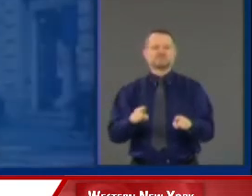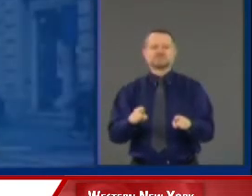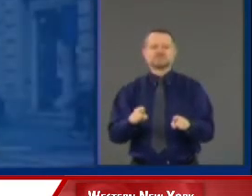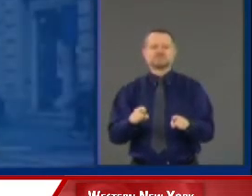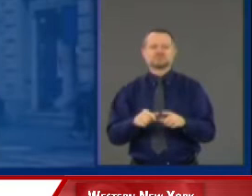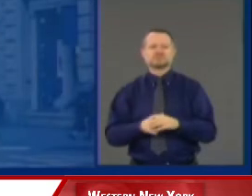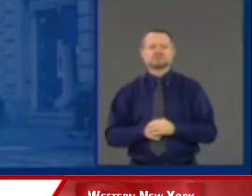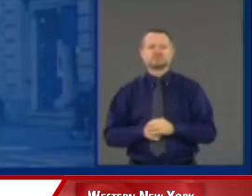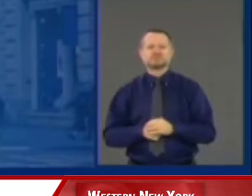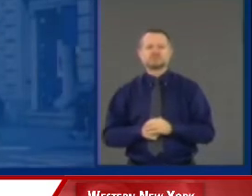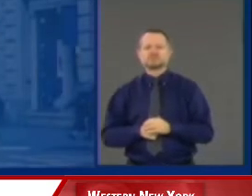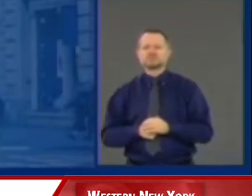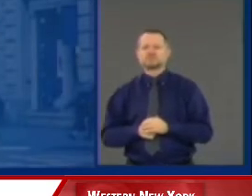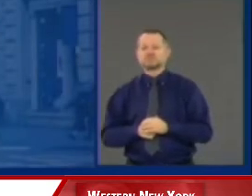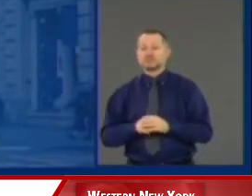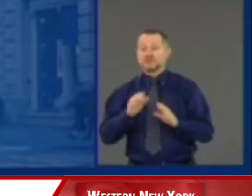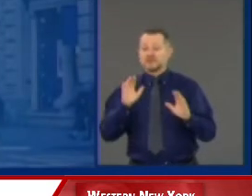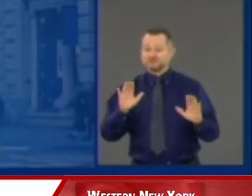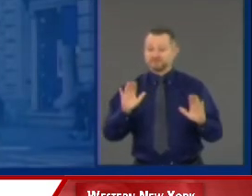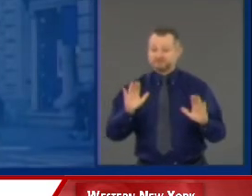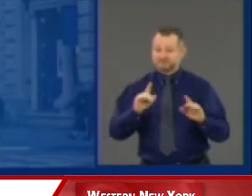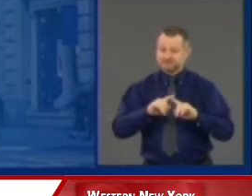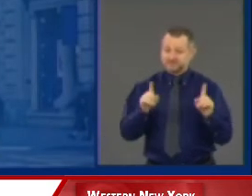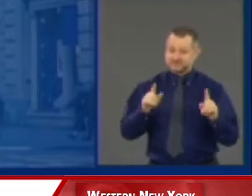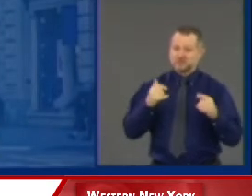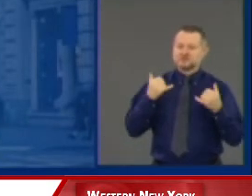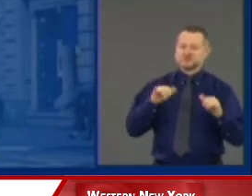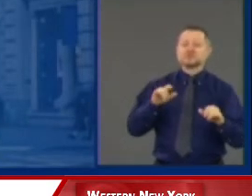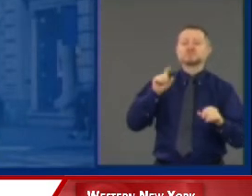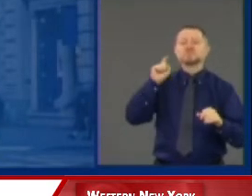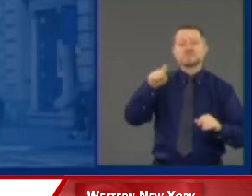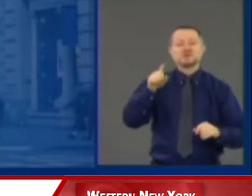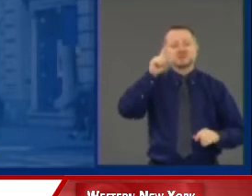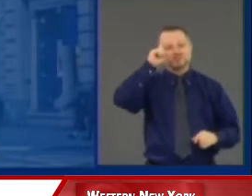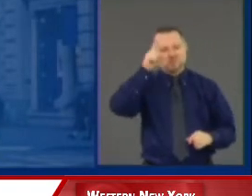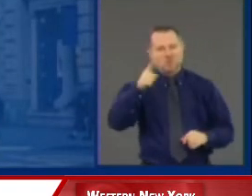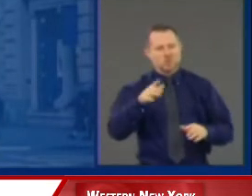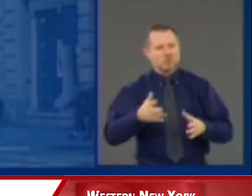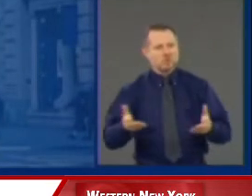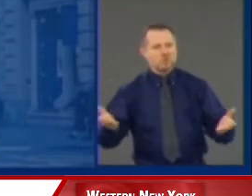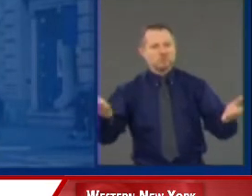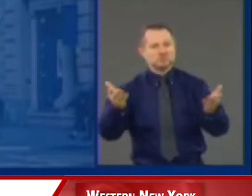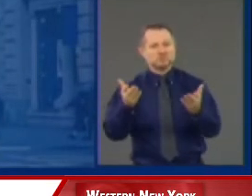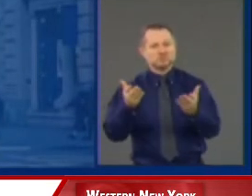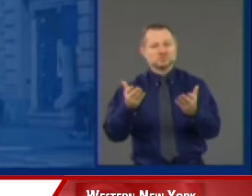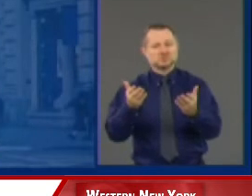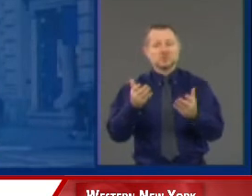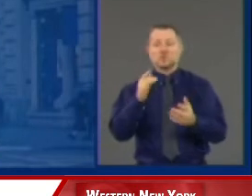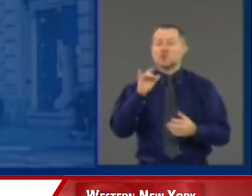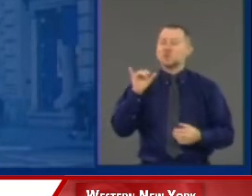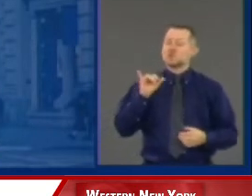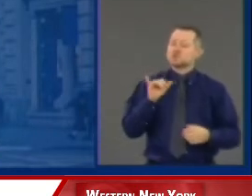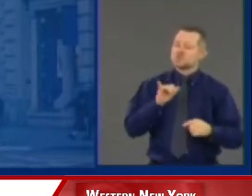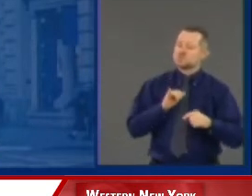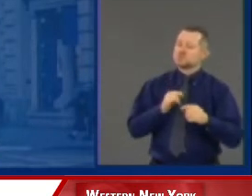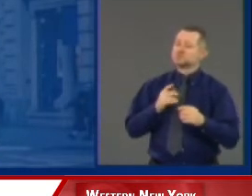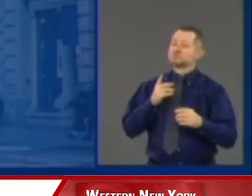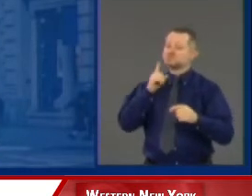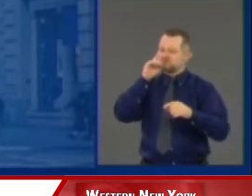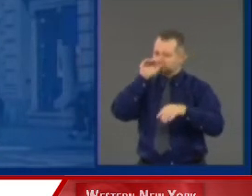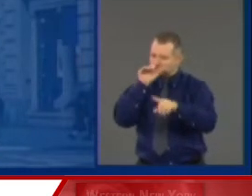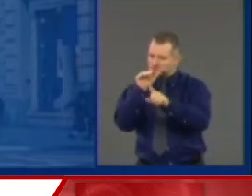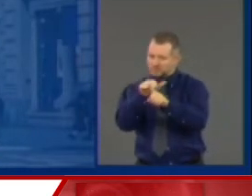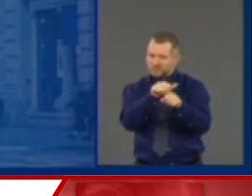But we still have to be smart. And at the same time, we have a fundamental